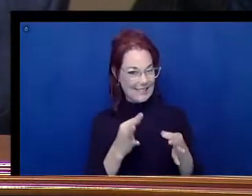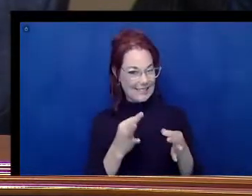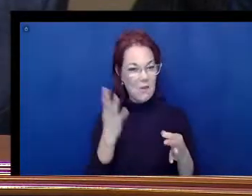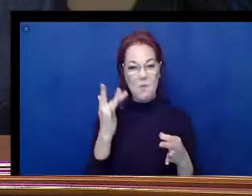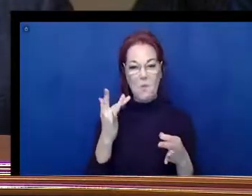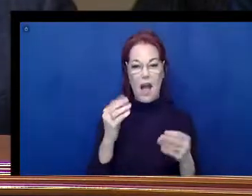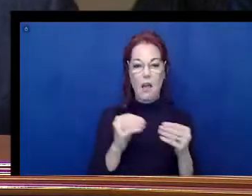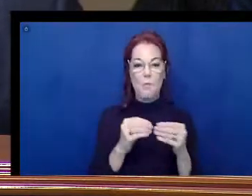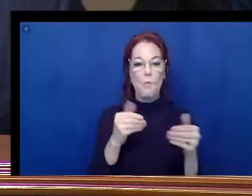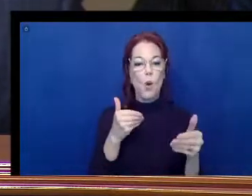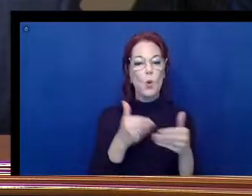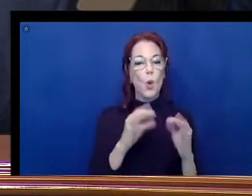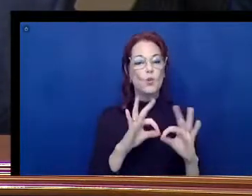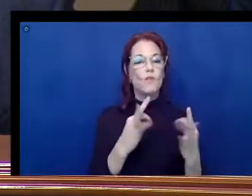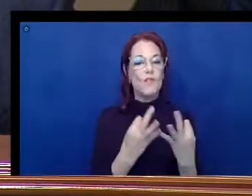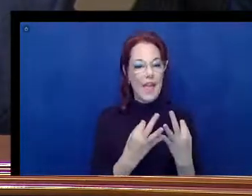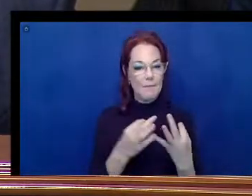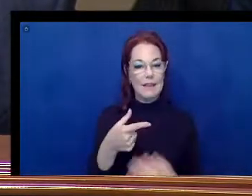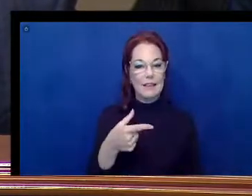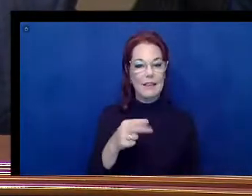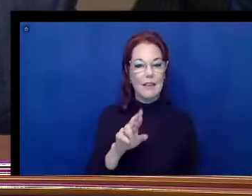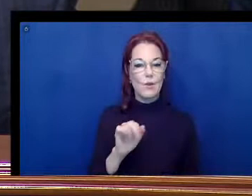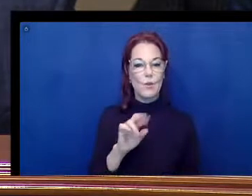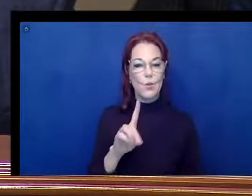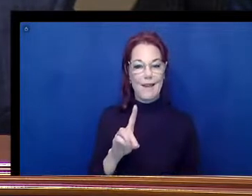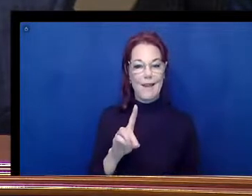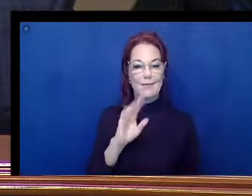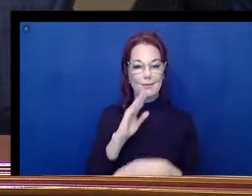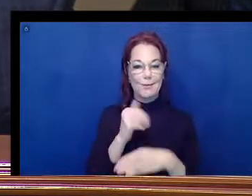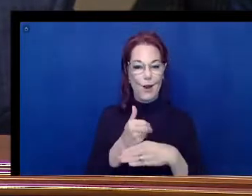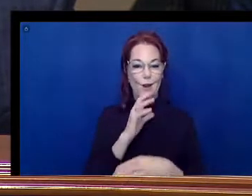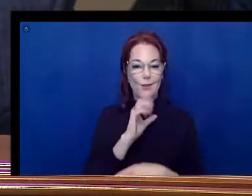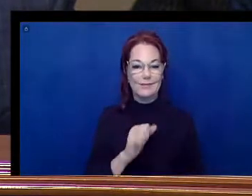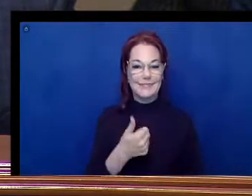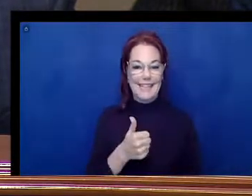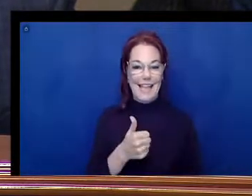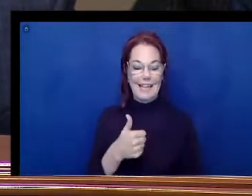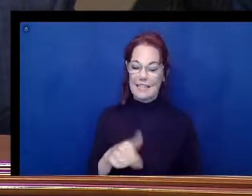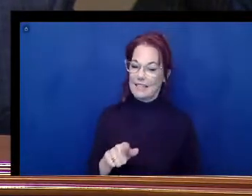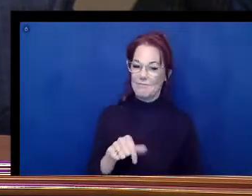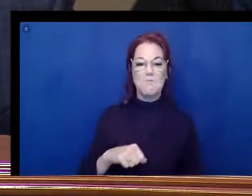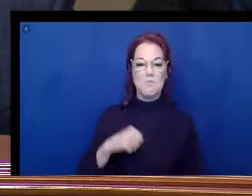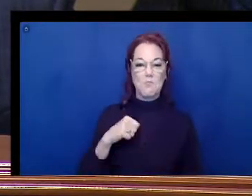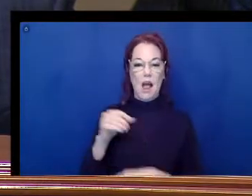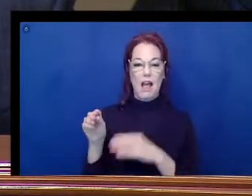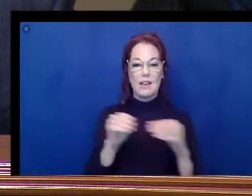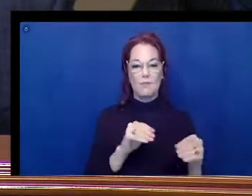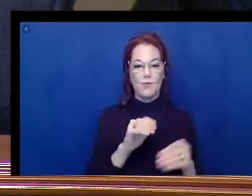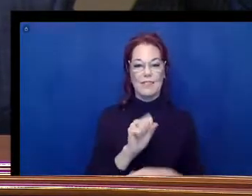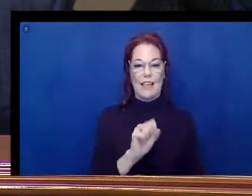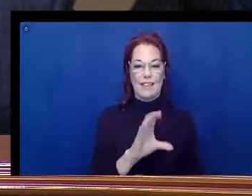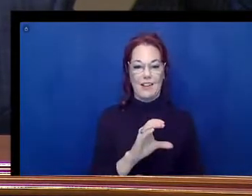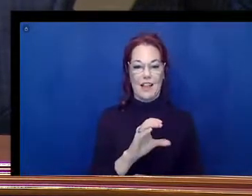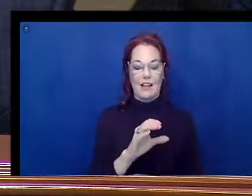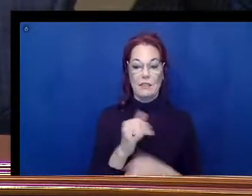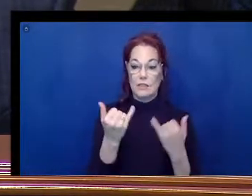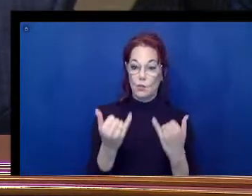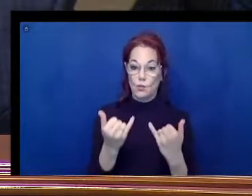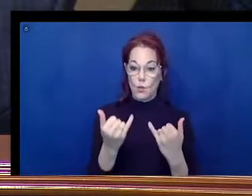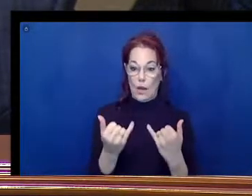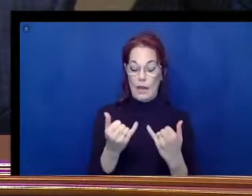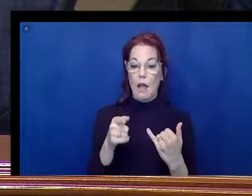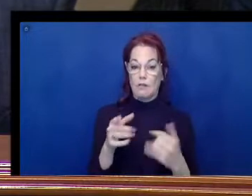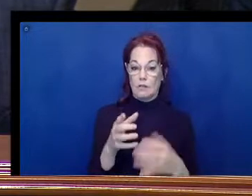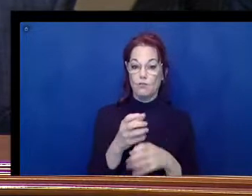and granddaughter who is now 10 years old. He is proud to have moved to South Carolina. Currently, Mr. Holmquist receives care